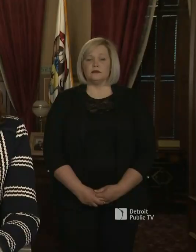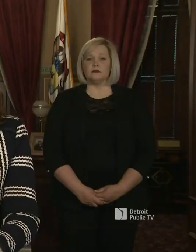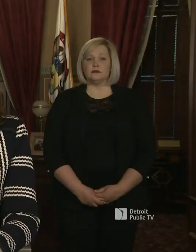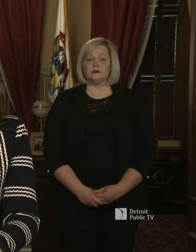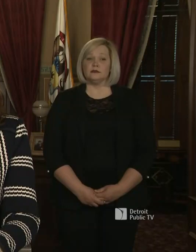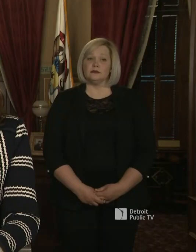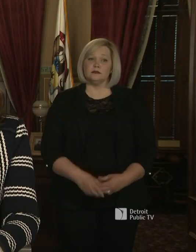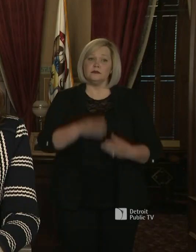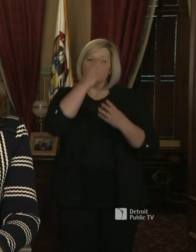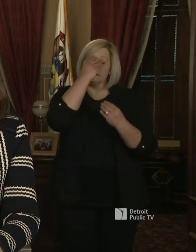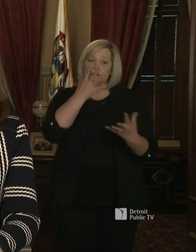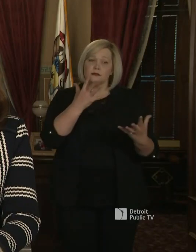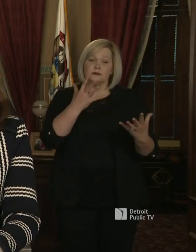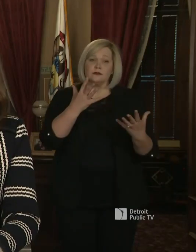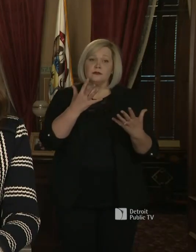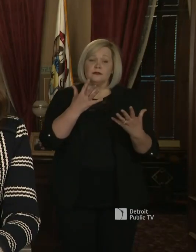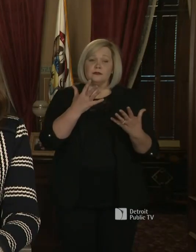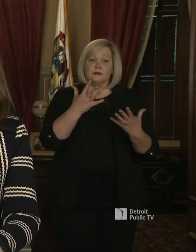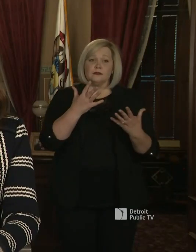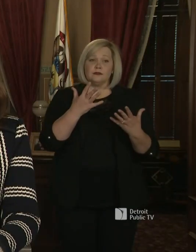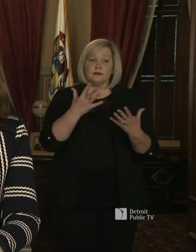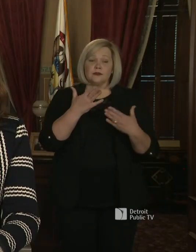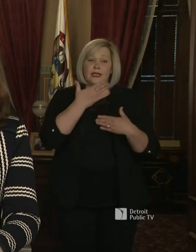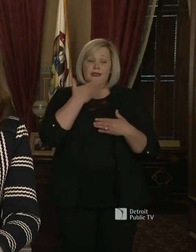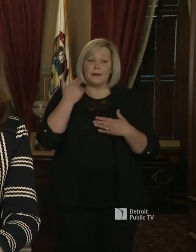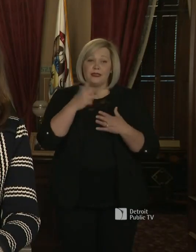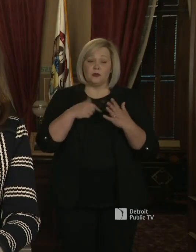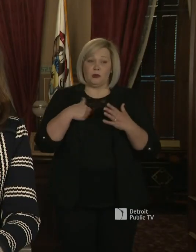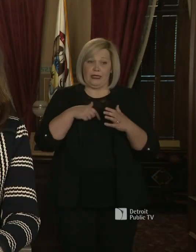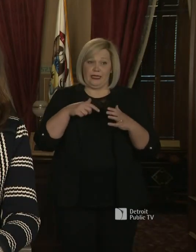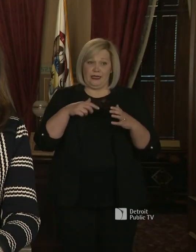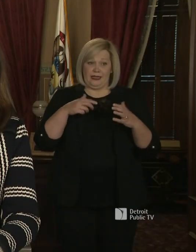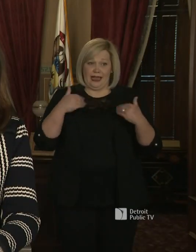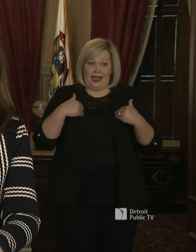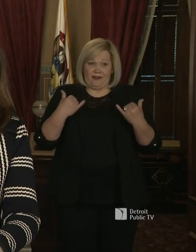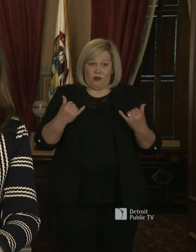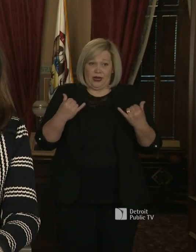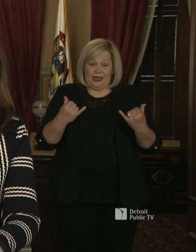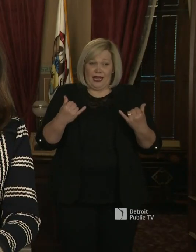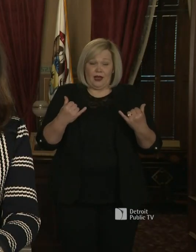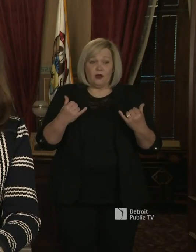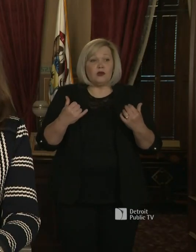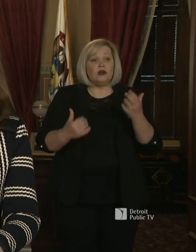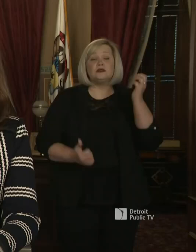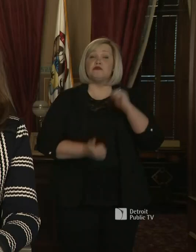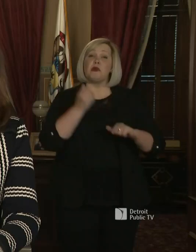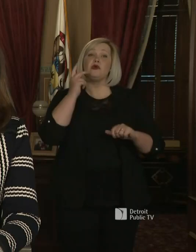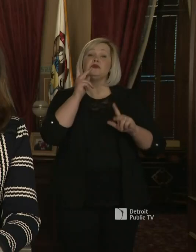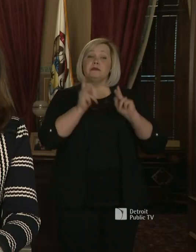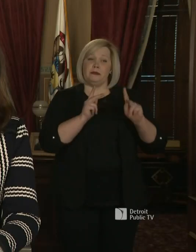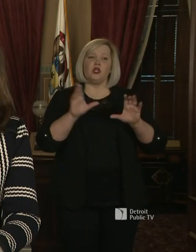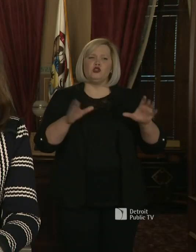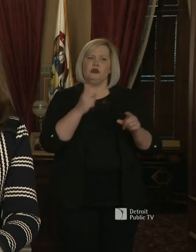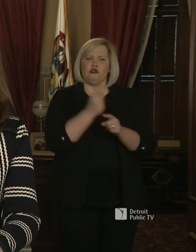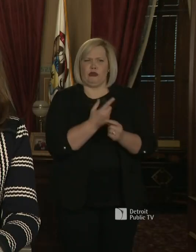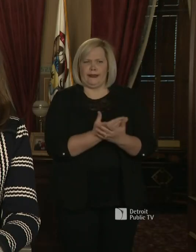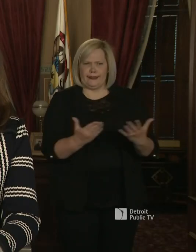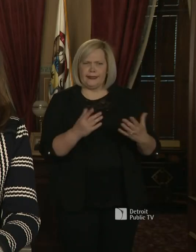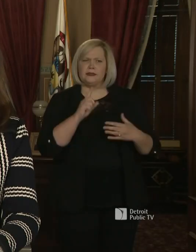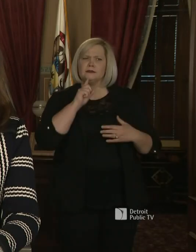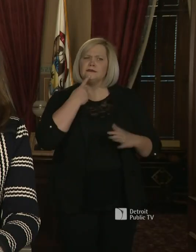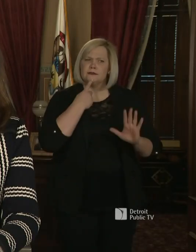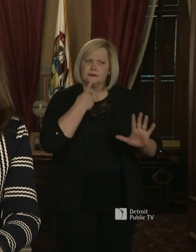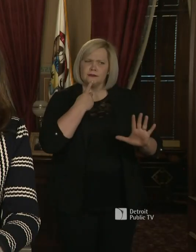Well I'll tell you the best thing that we have going for us is that the vast majority of people are taking this very seriously. They're doing the right thing. They've gotten